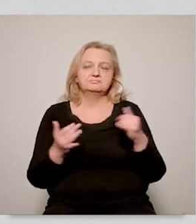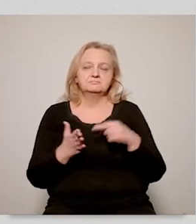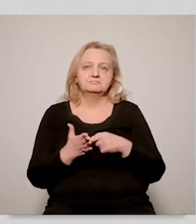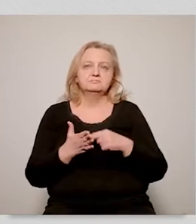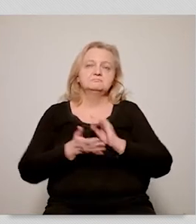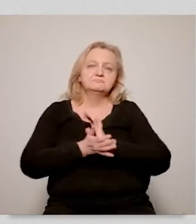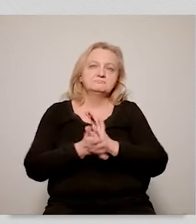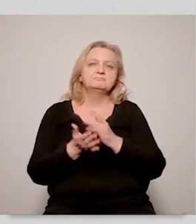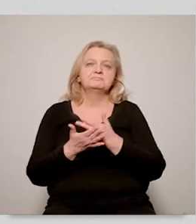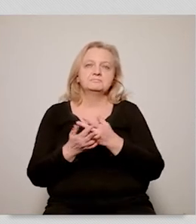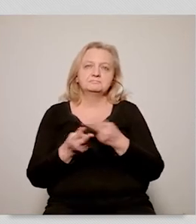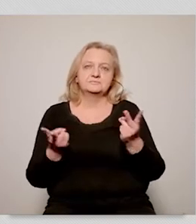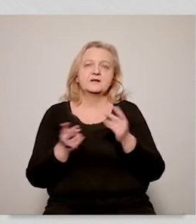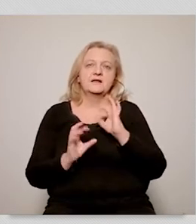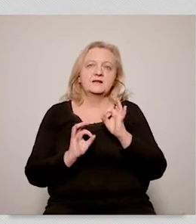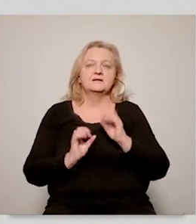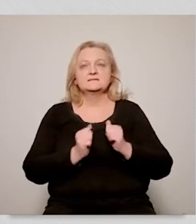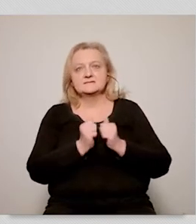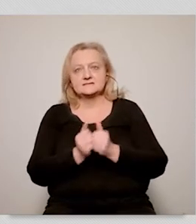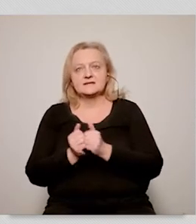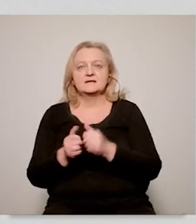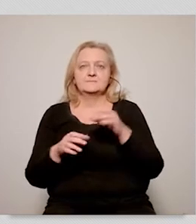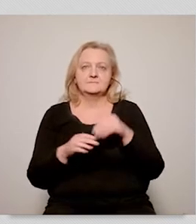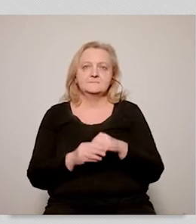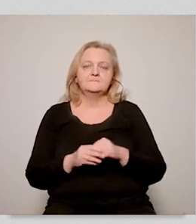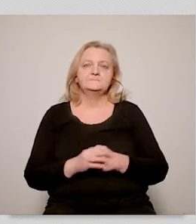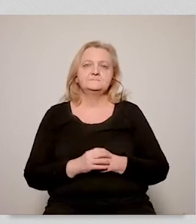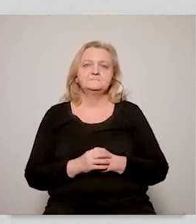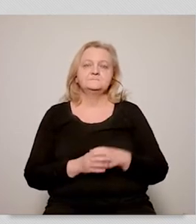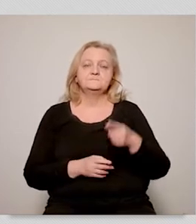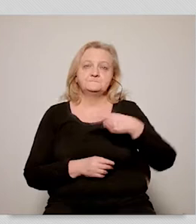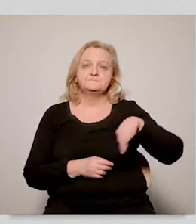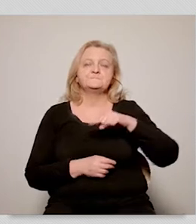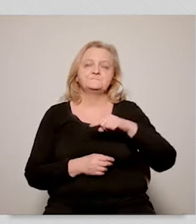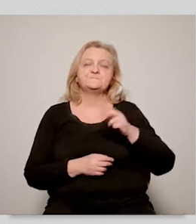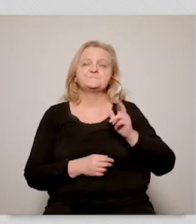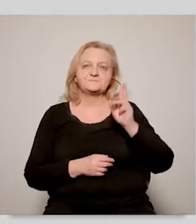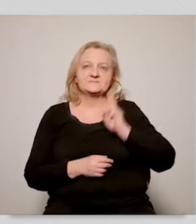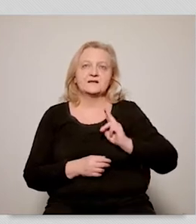for a while and we've been discussing different papers and different endeavours